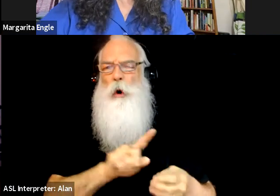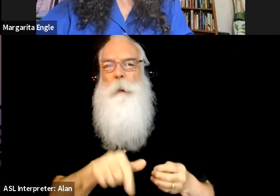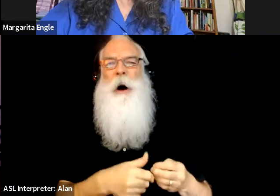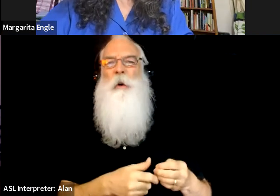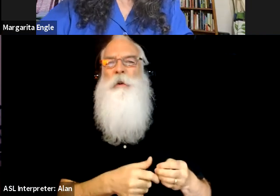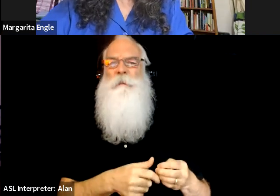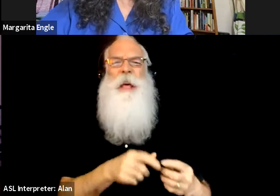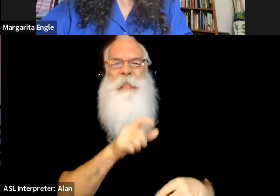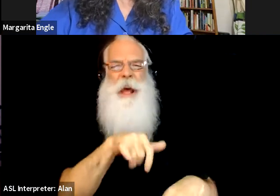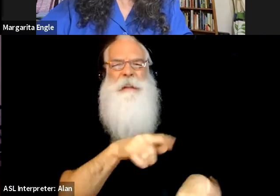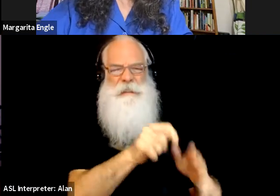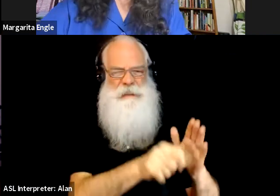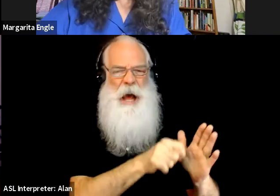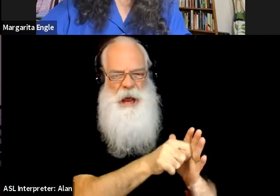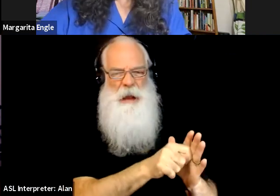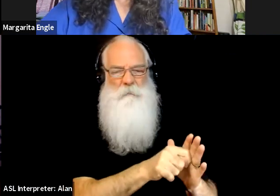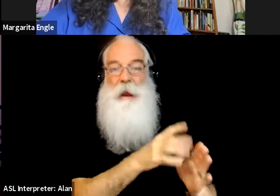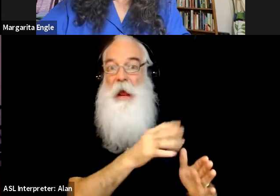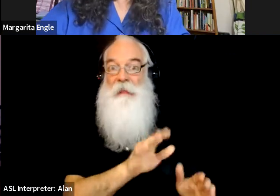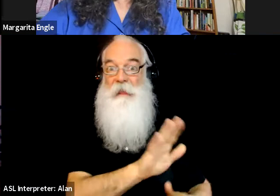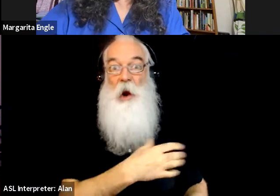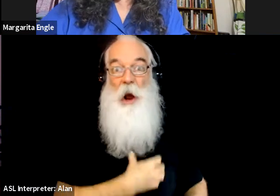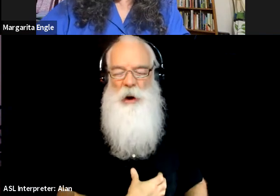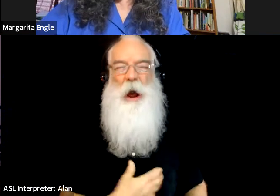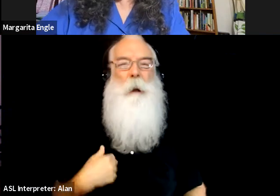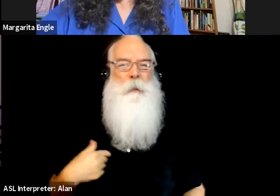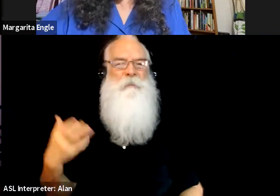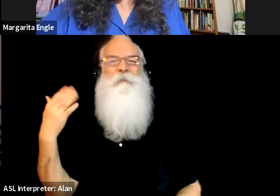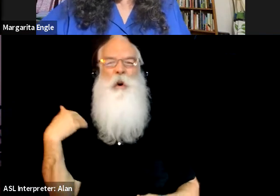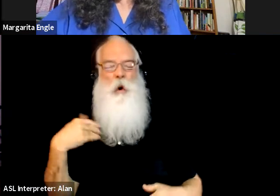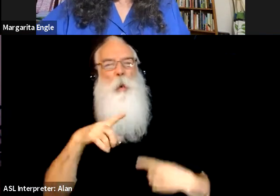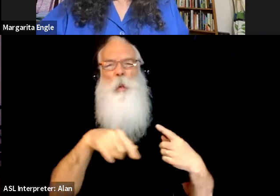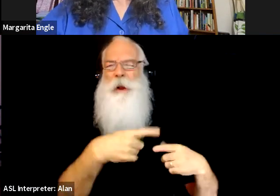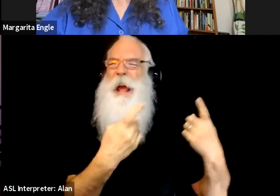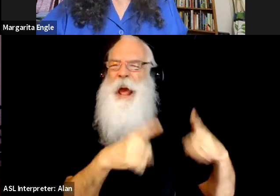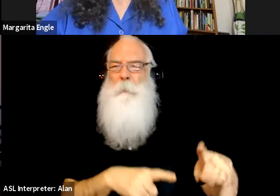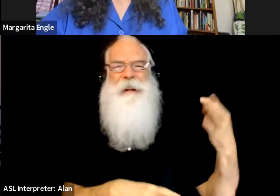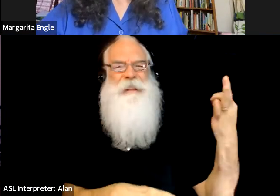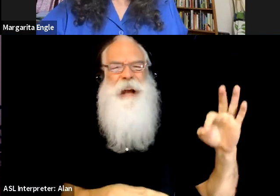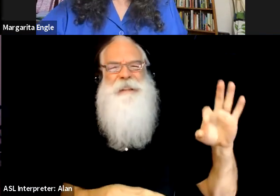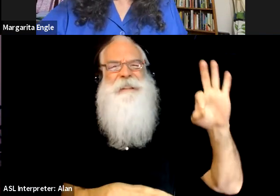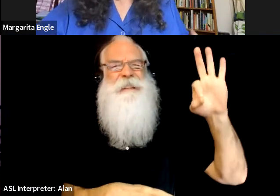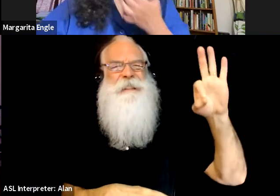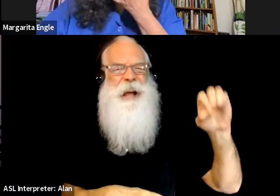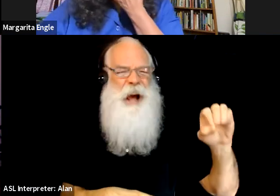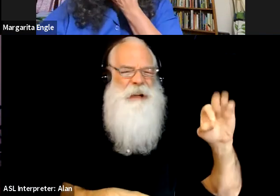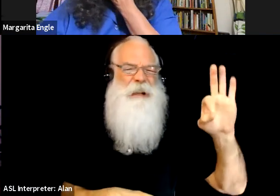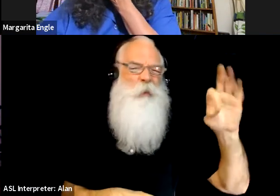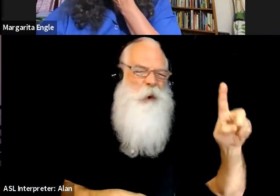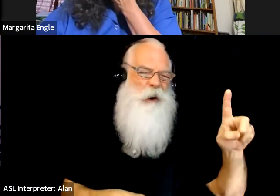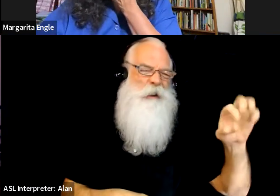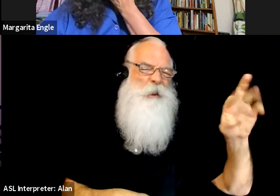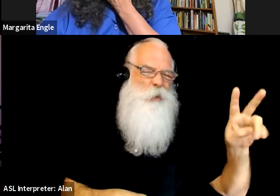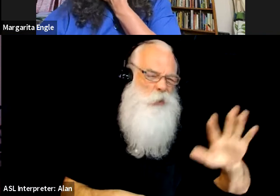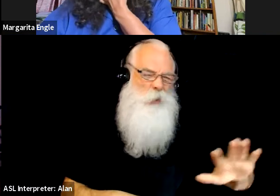time before for adults while it was happening during the early nineties. And that book I went,